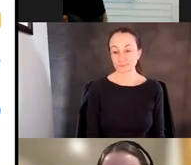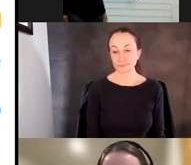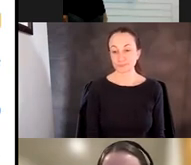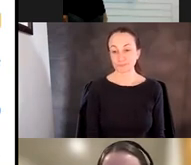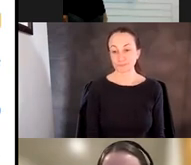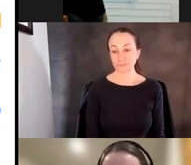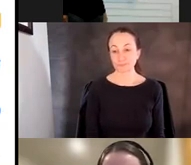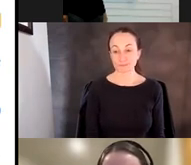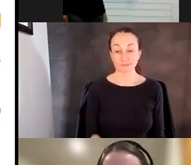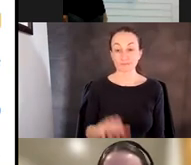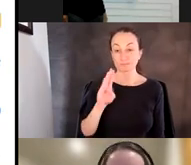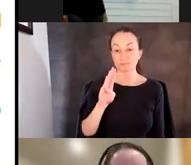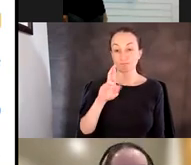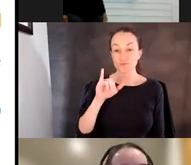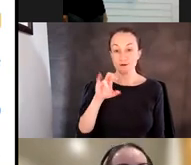Great. Thank you.